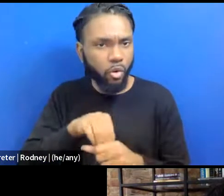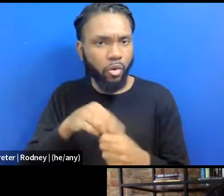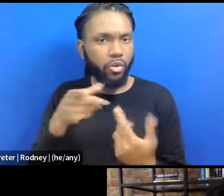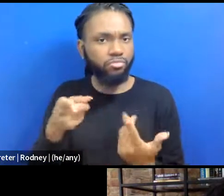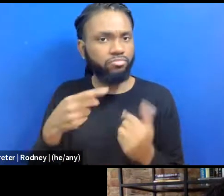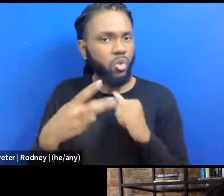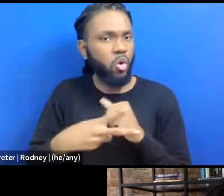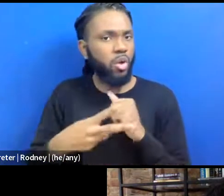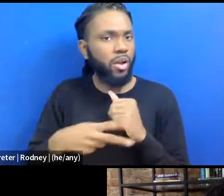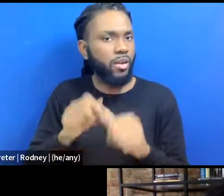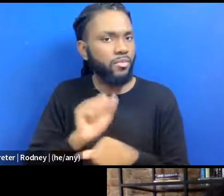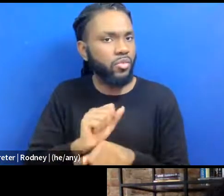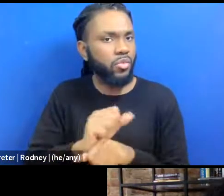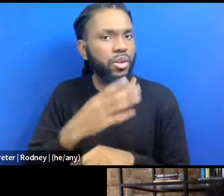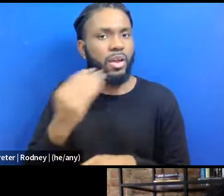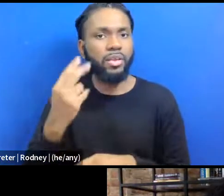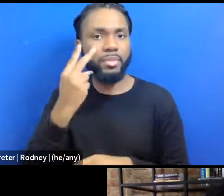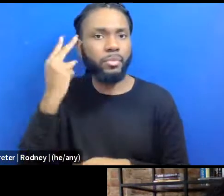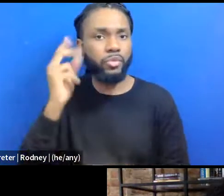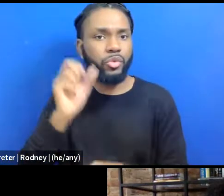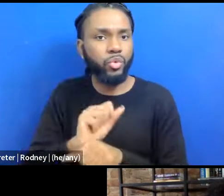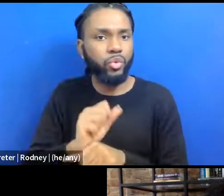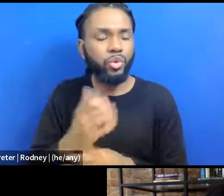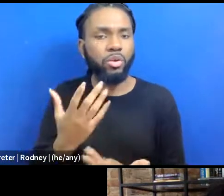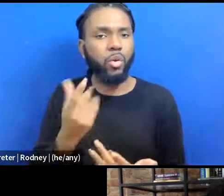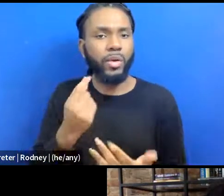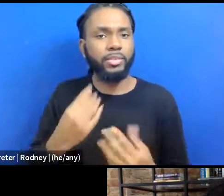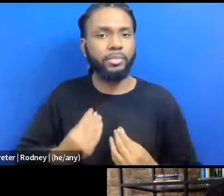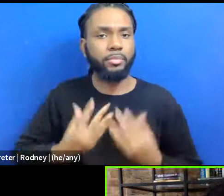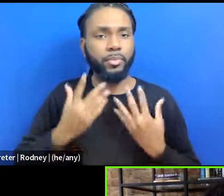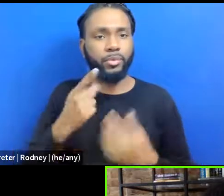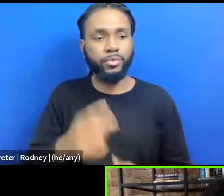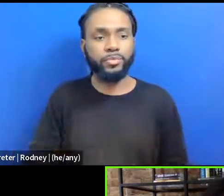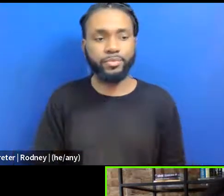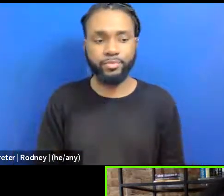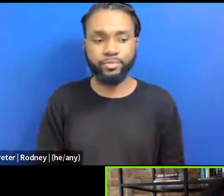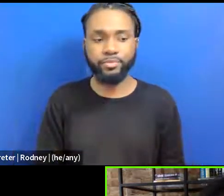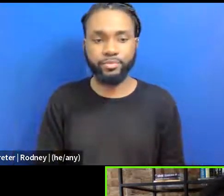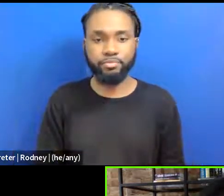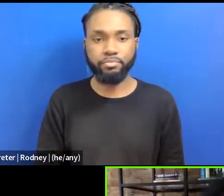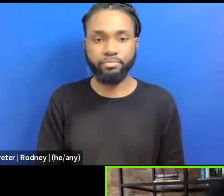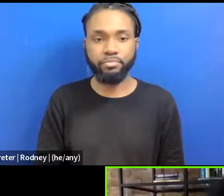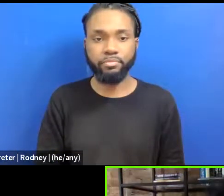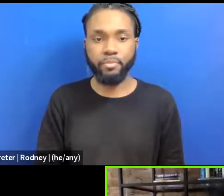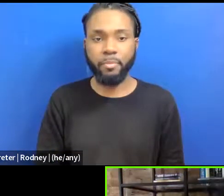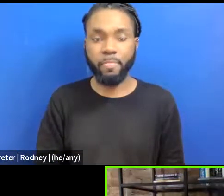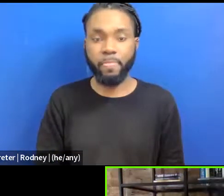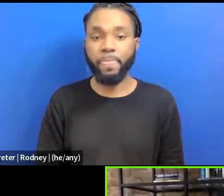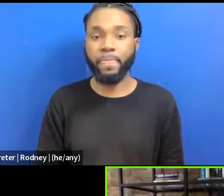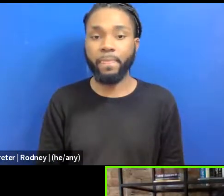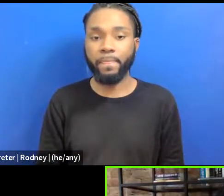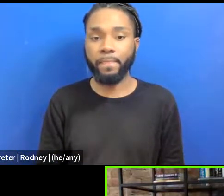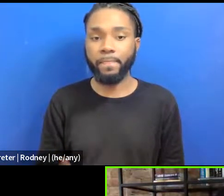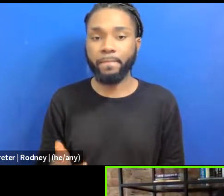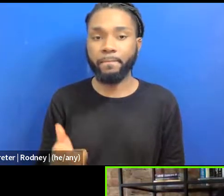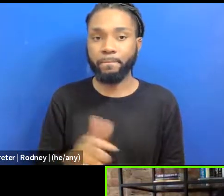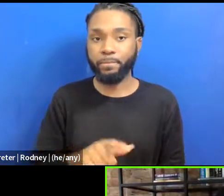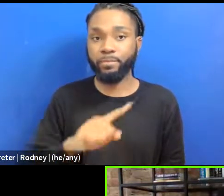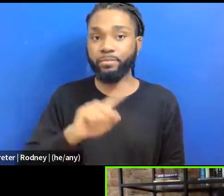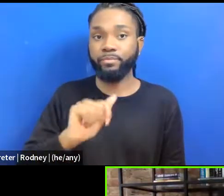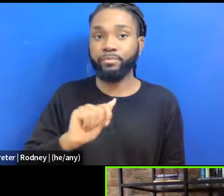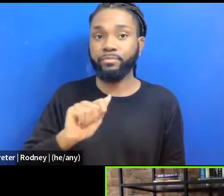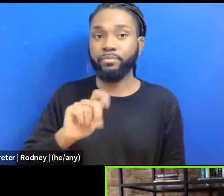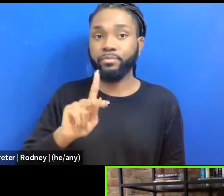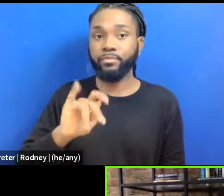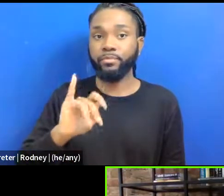archiving and memory work? What inspired you? Yeah. So interestingly